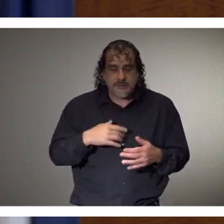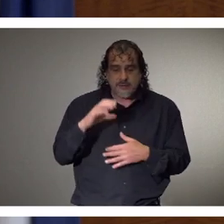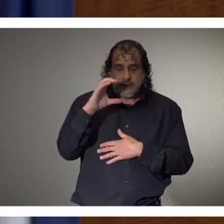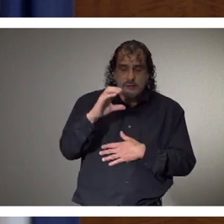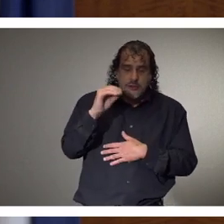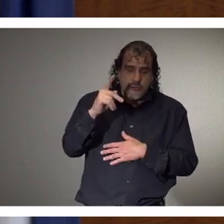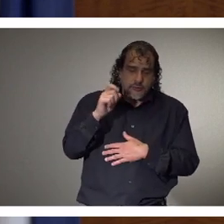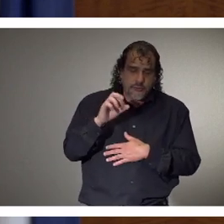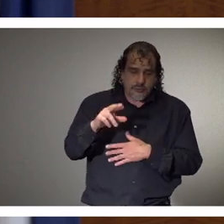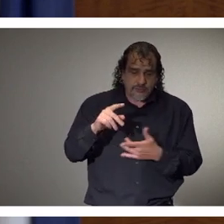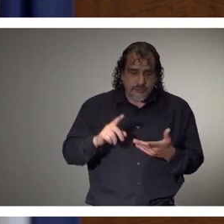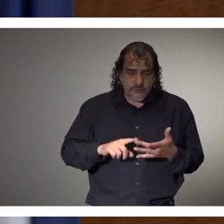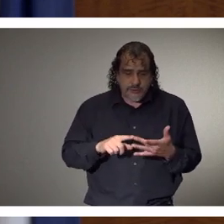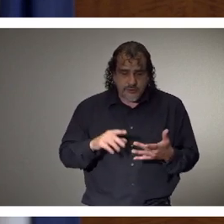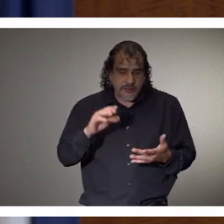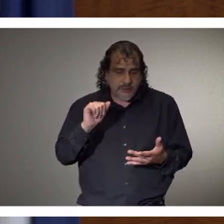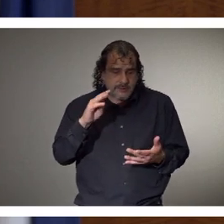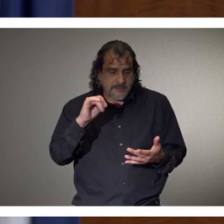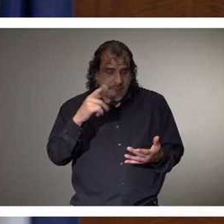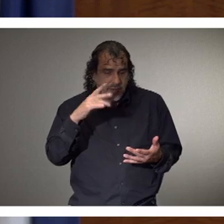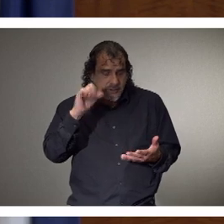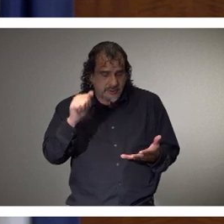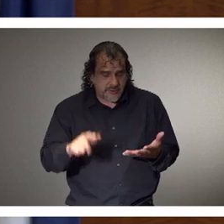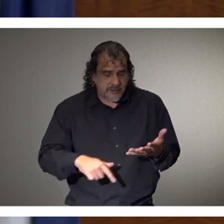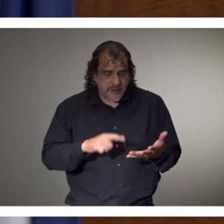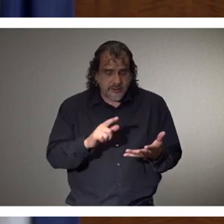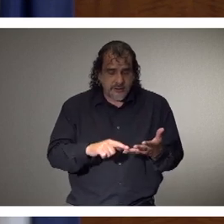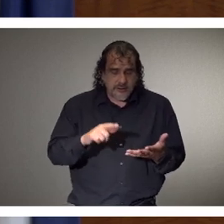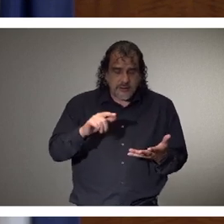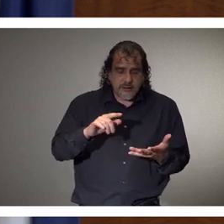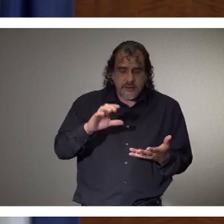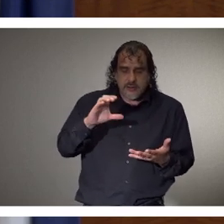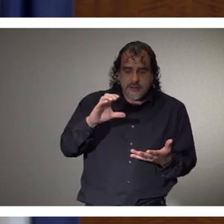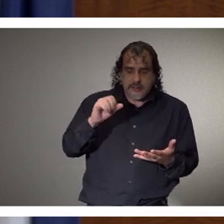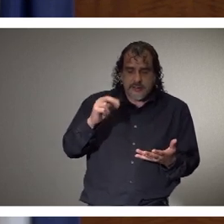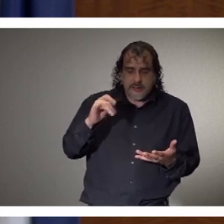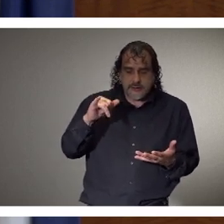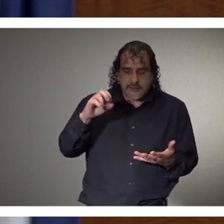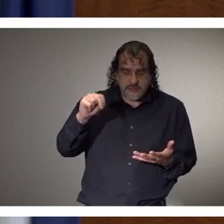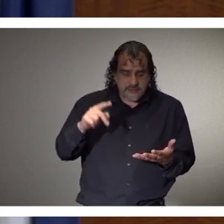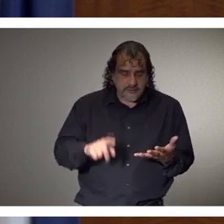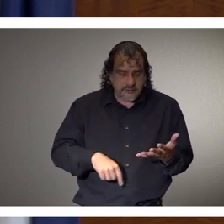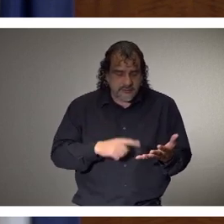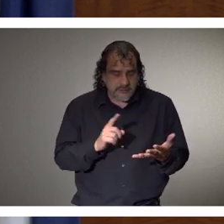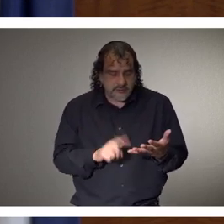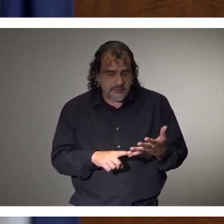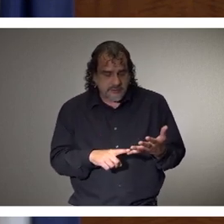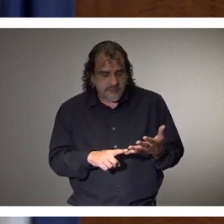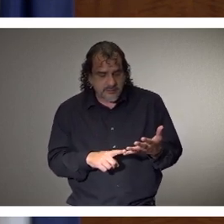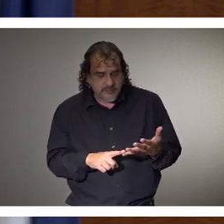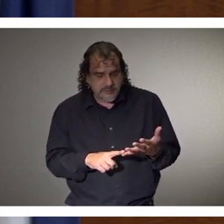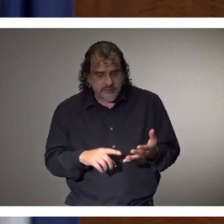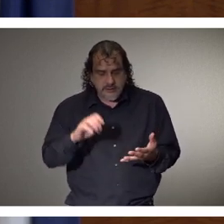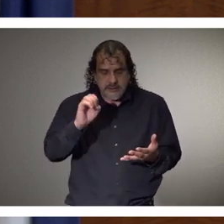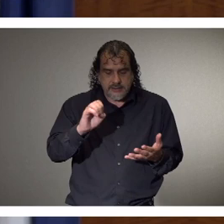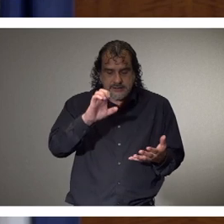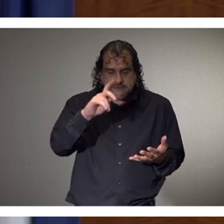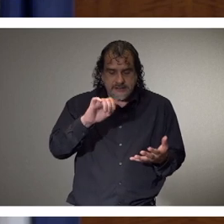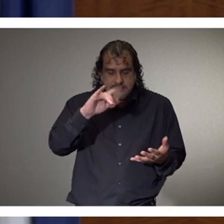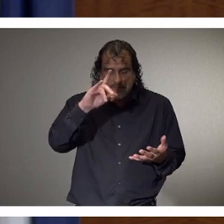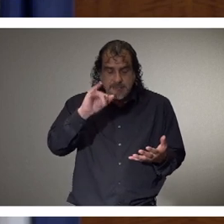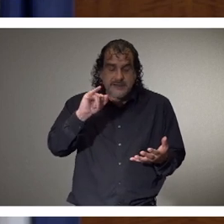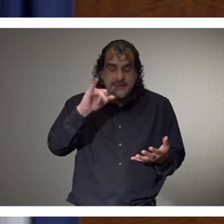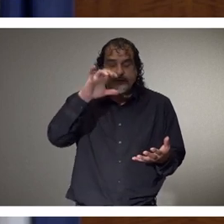Amelia Barron, Wesley Earl, who turns three today, and Canyon Tubby, who turns 10 today. Isabella Nickerson